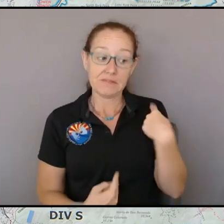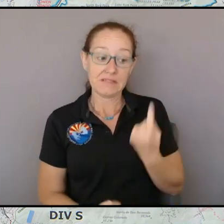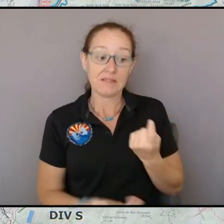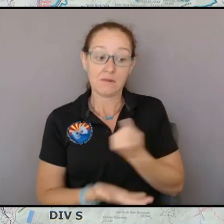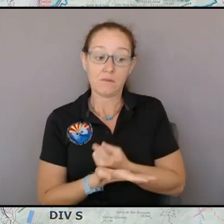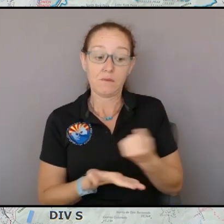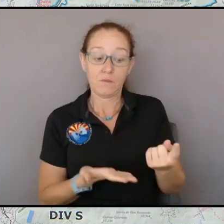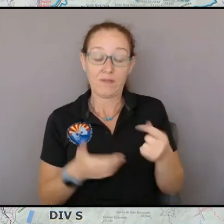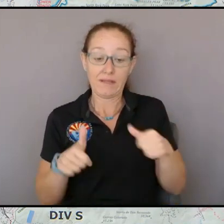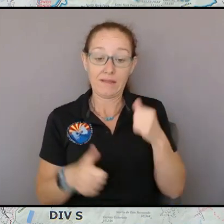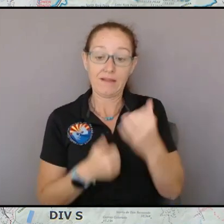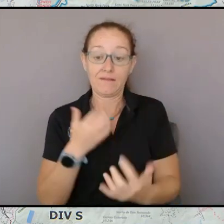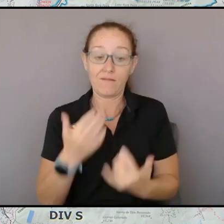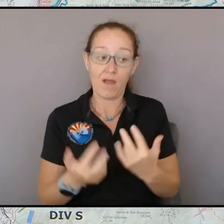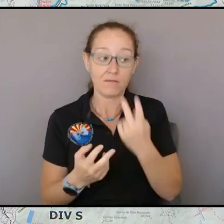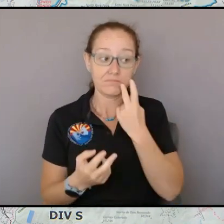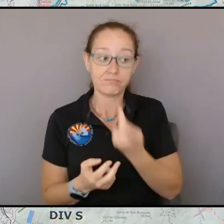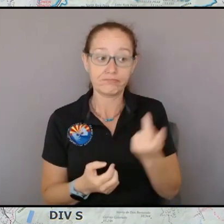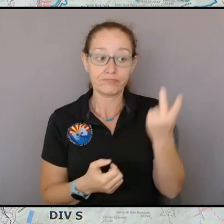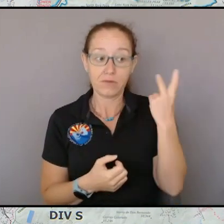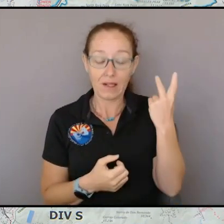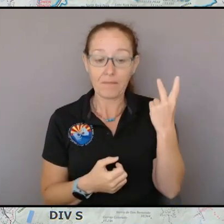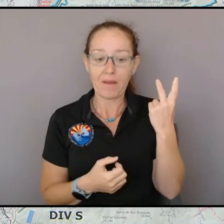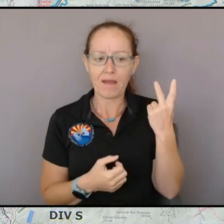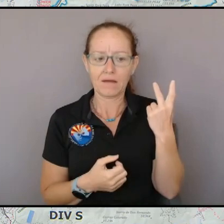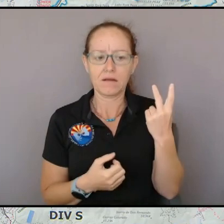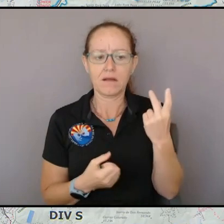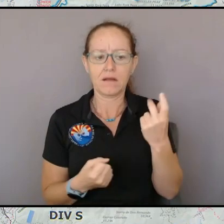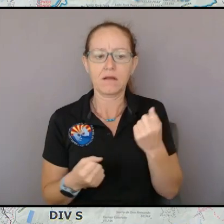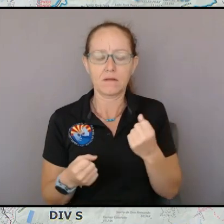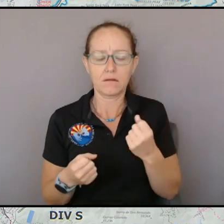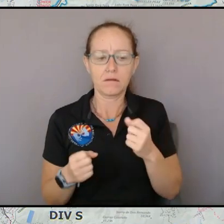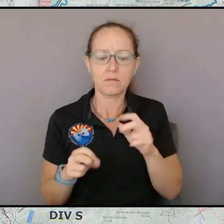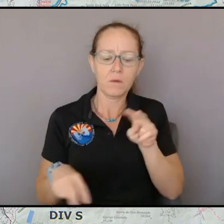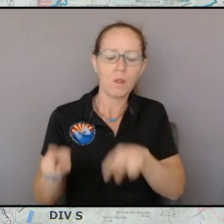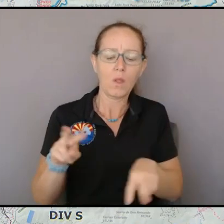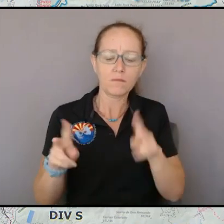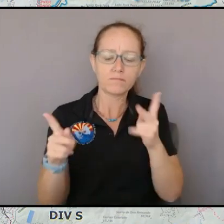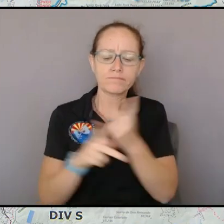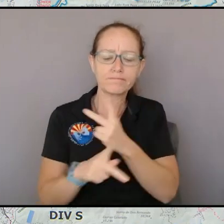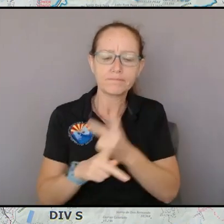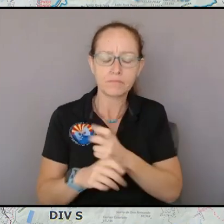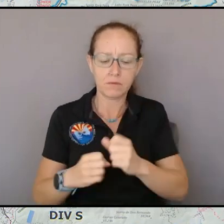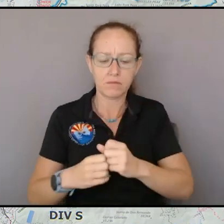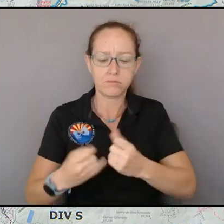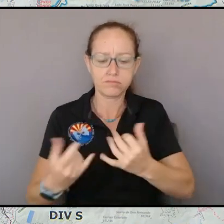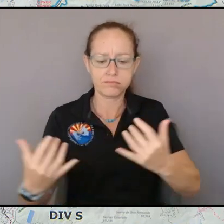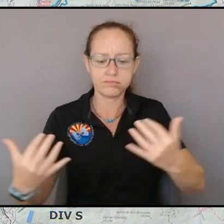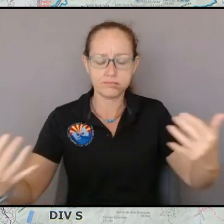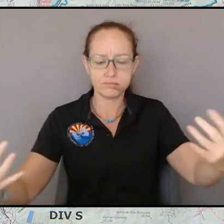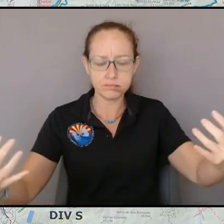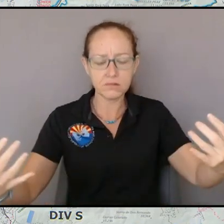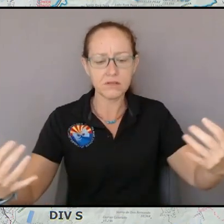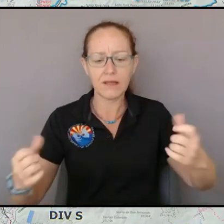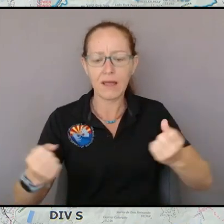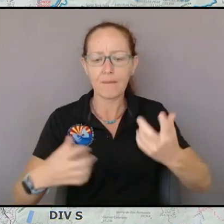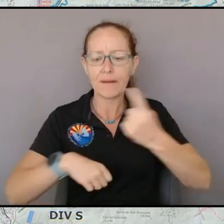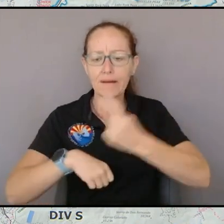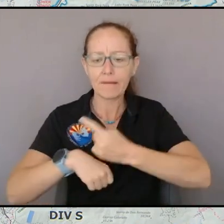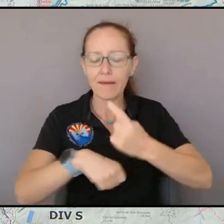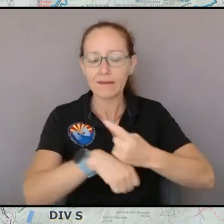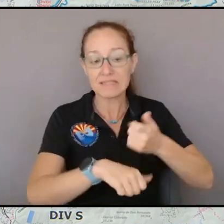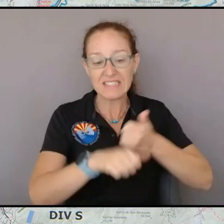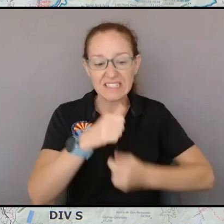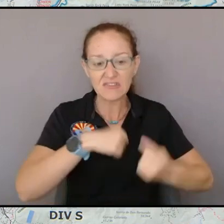and you looked at how many days it grew it's not growing the same amount every day we have bad especially